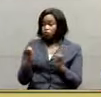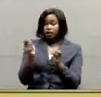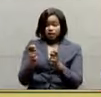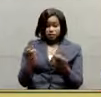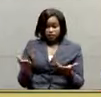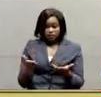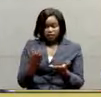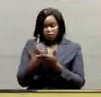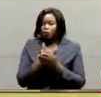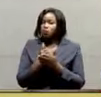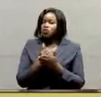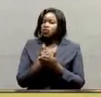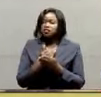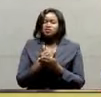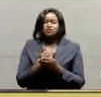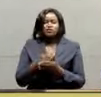I want to say, powerless.